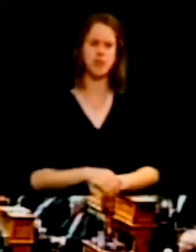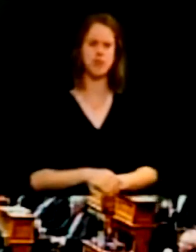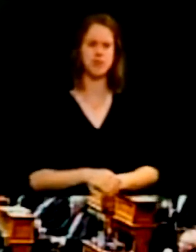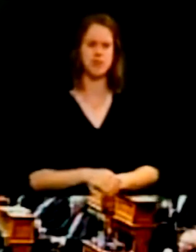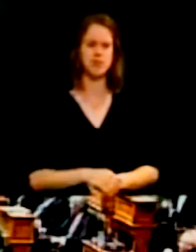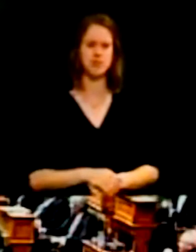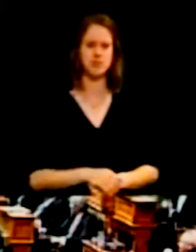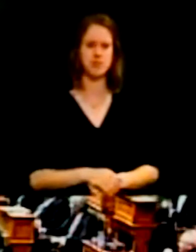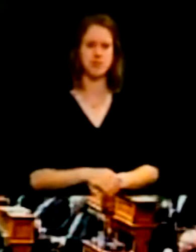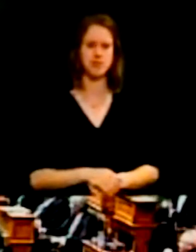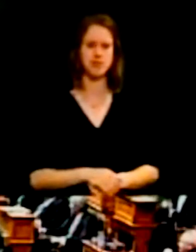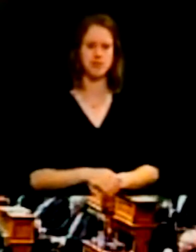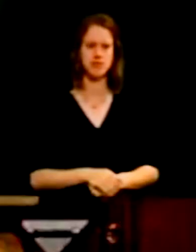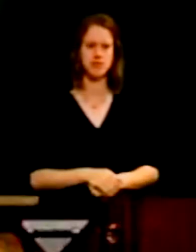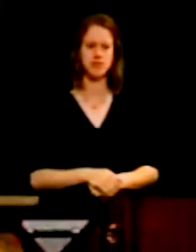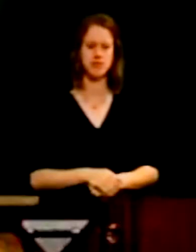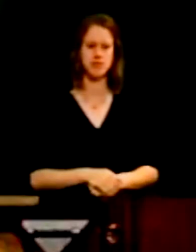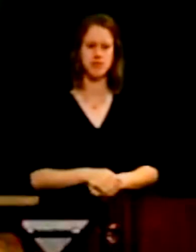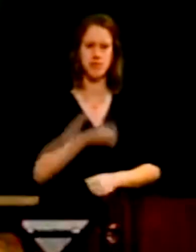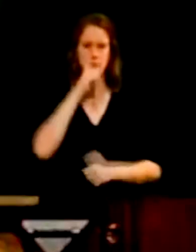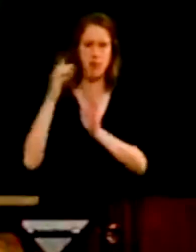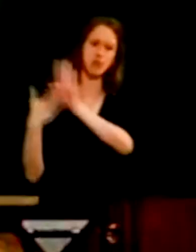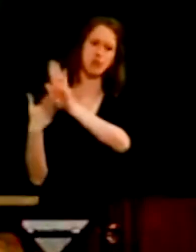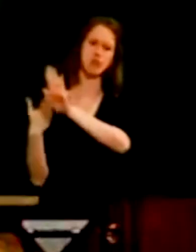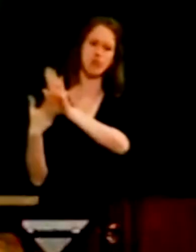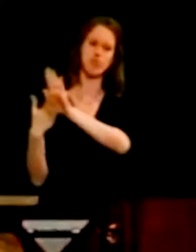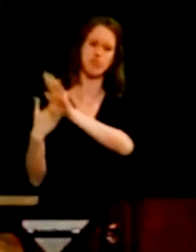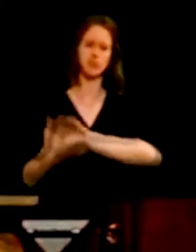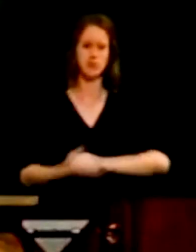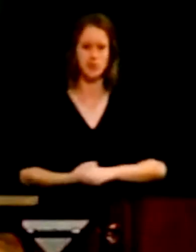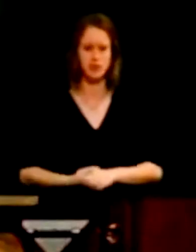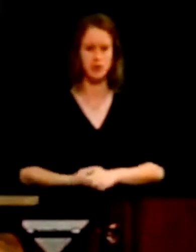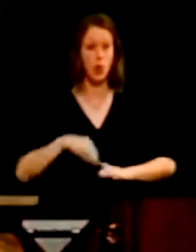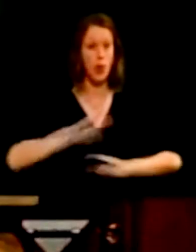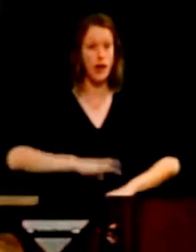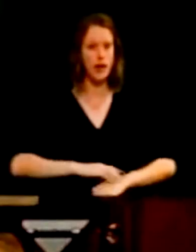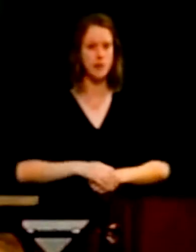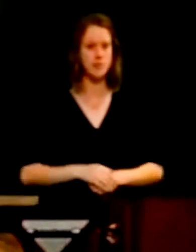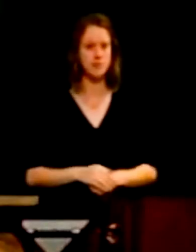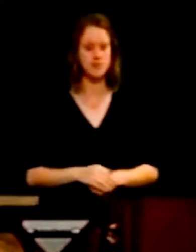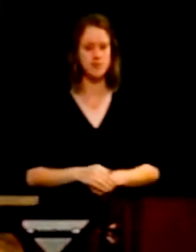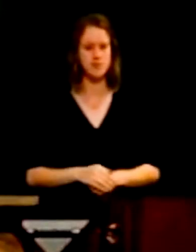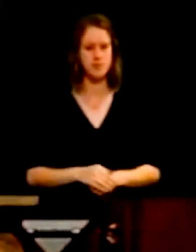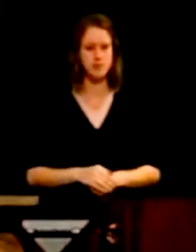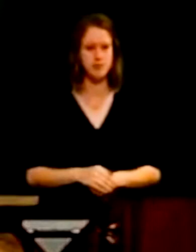Order, order, order.